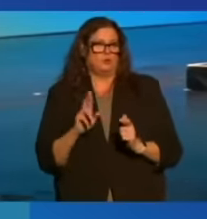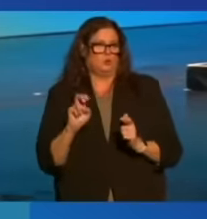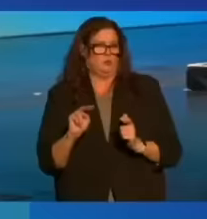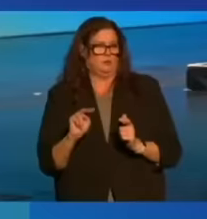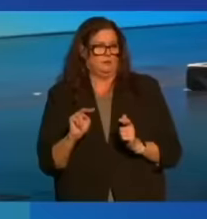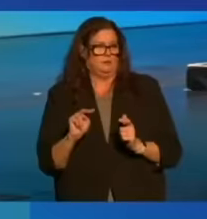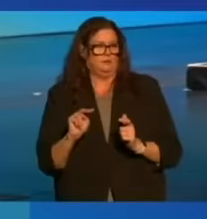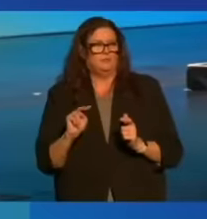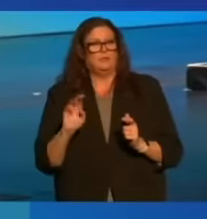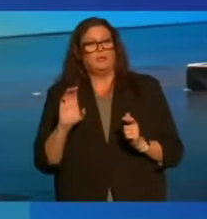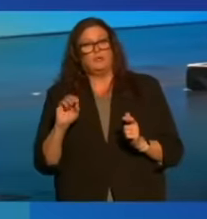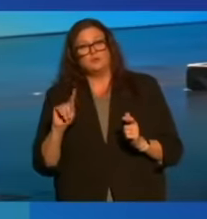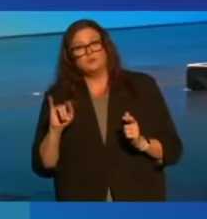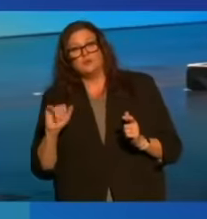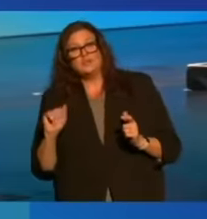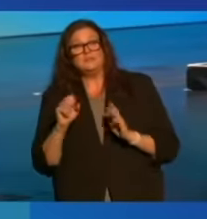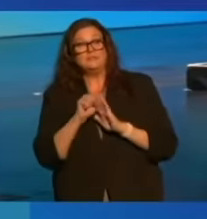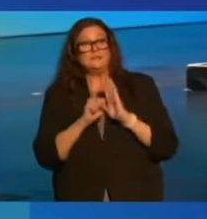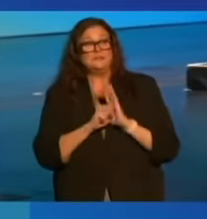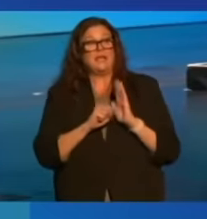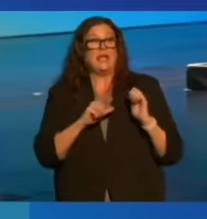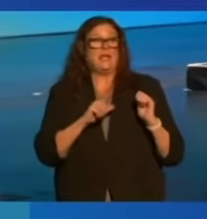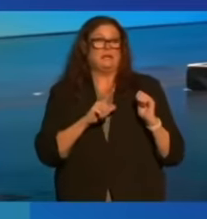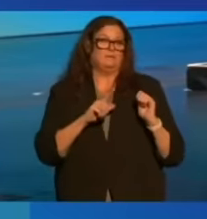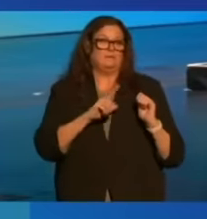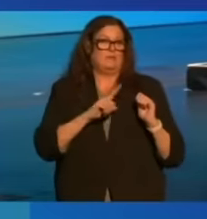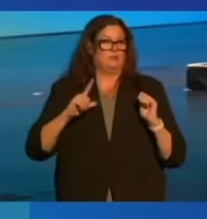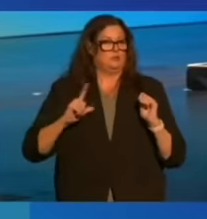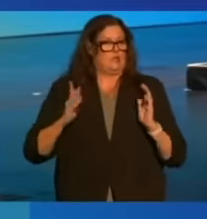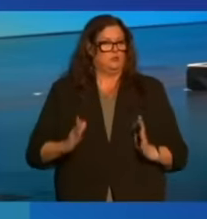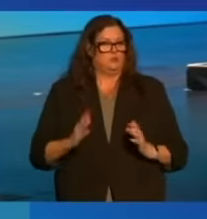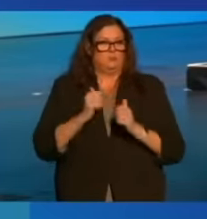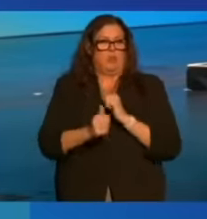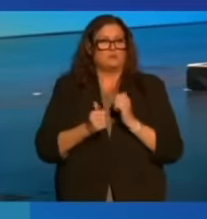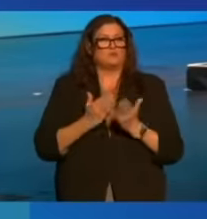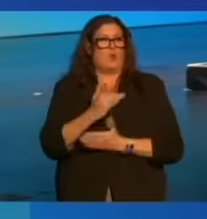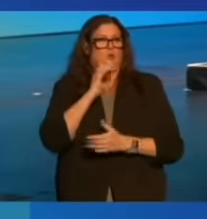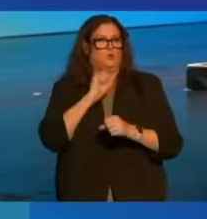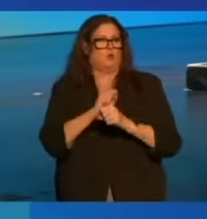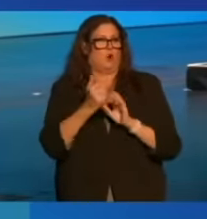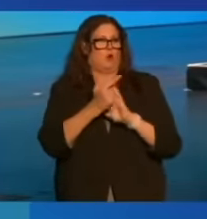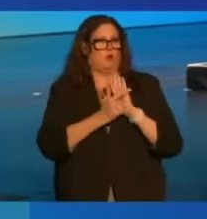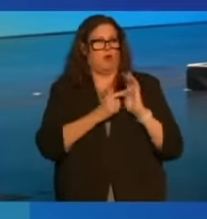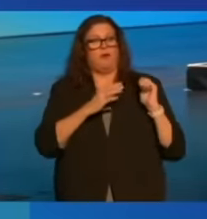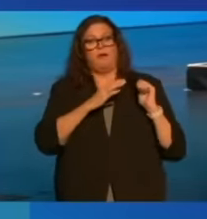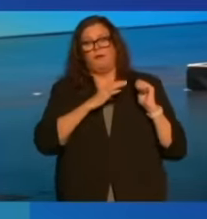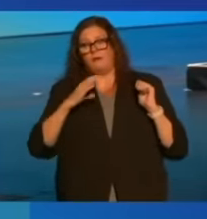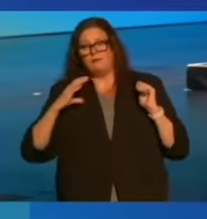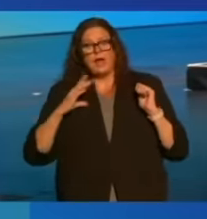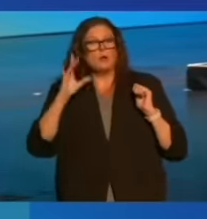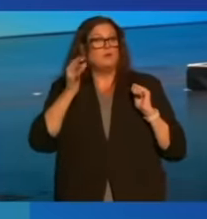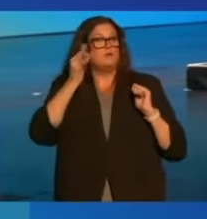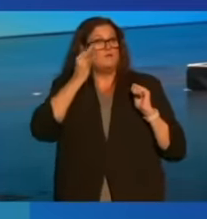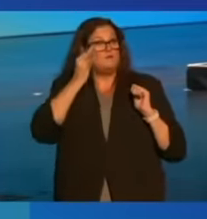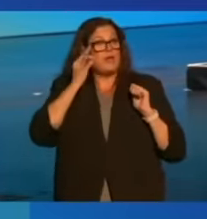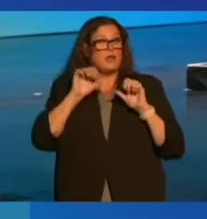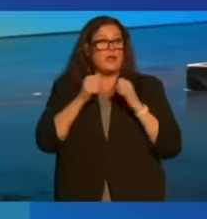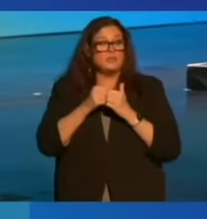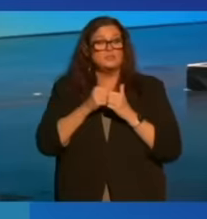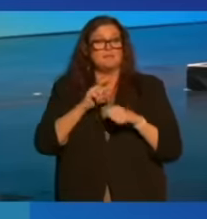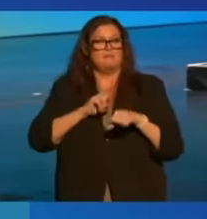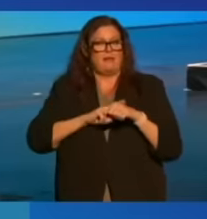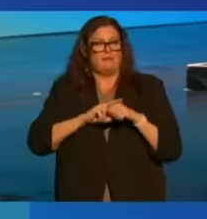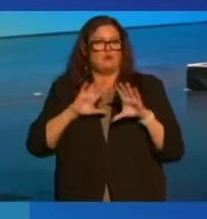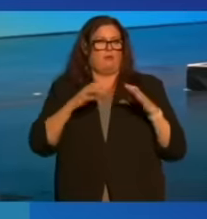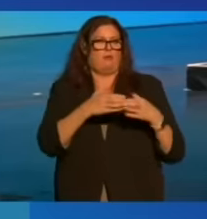Conservative state legislatures passed so-called right-to-work laws. Congress and federal agencies weakened national collective bargaining